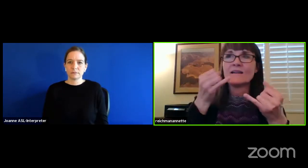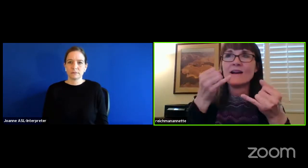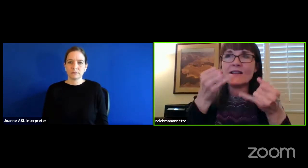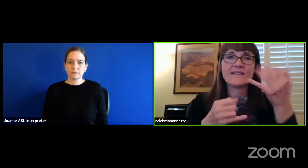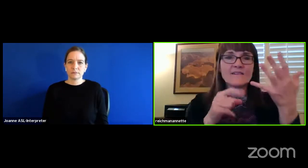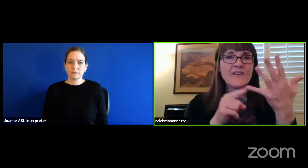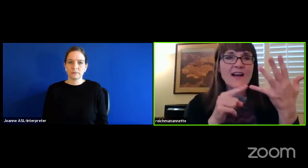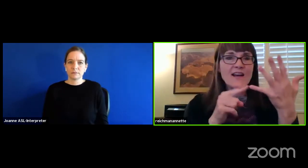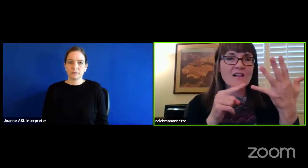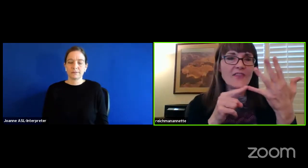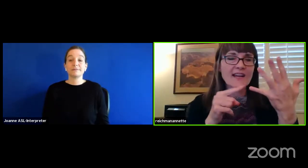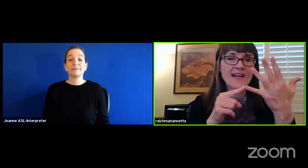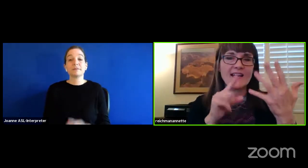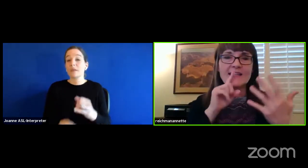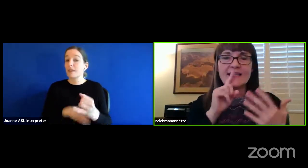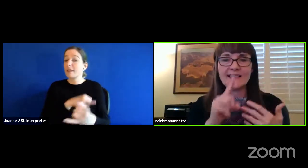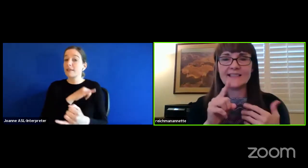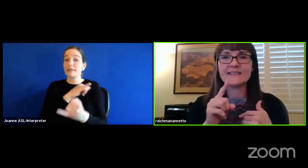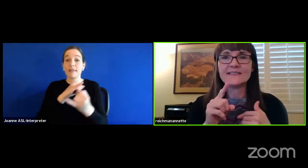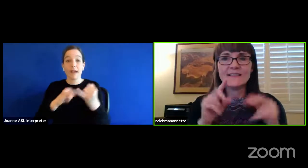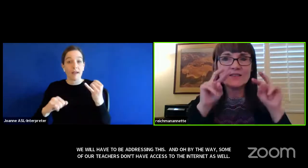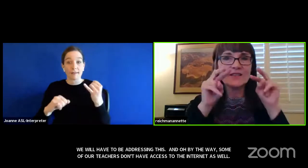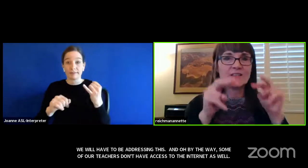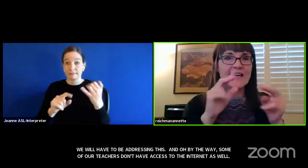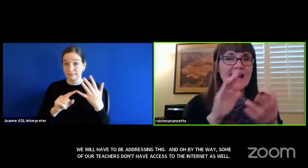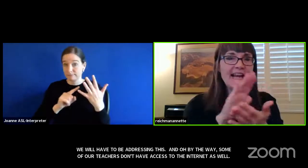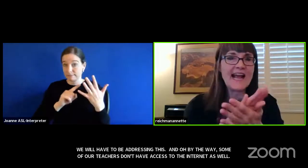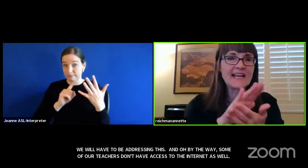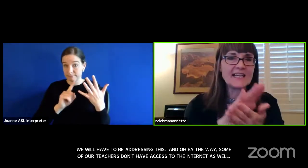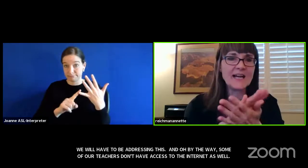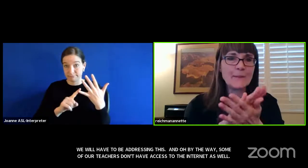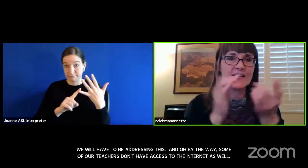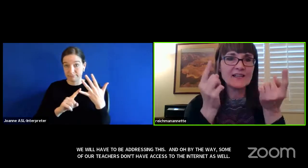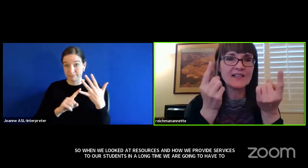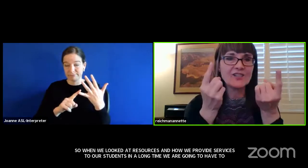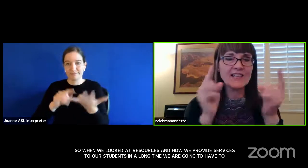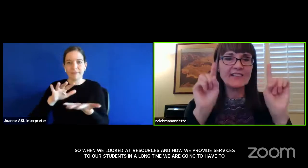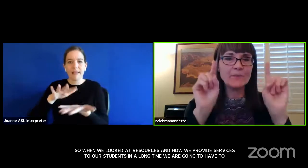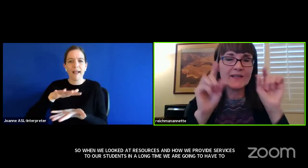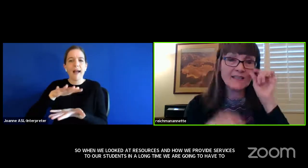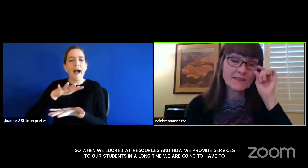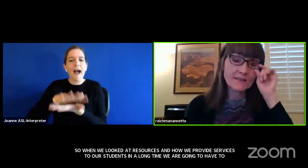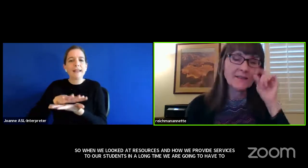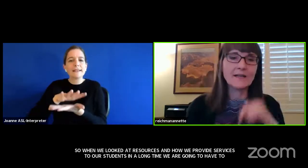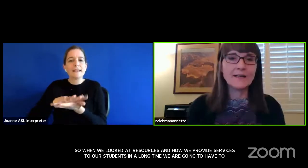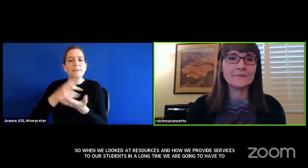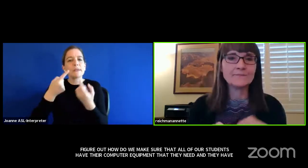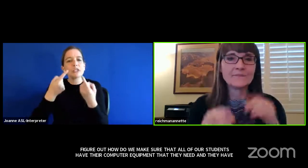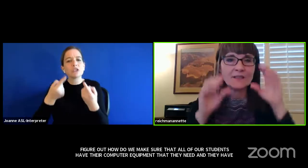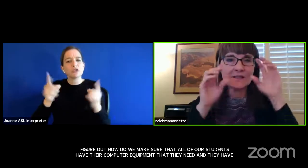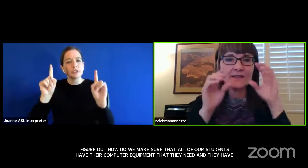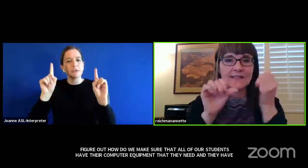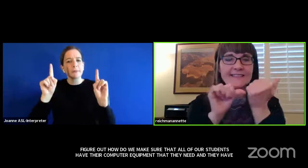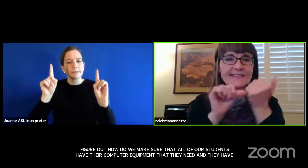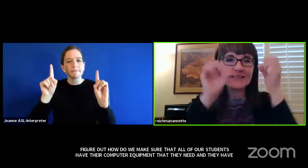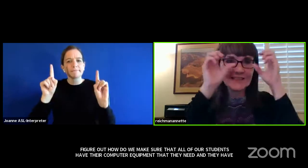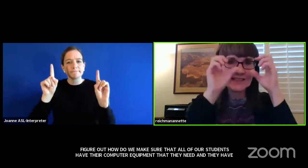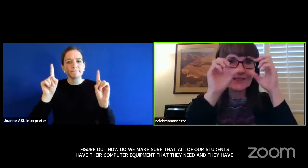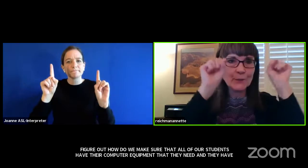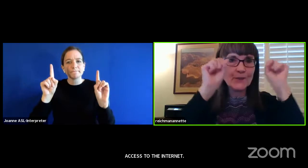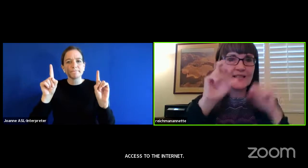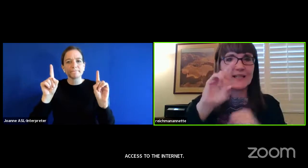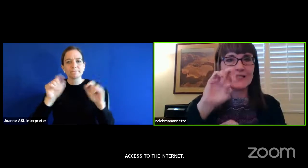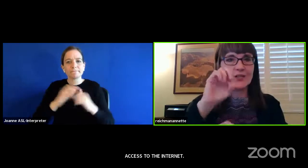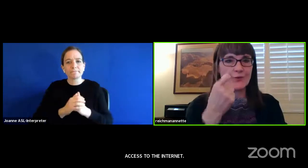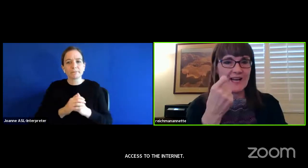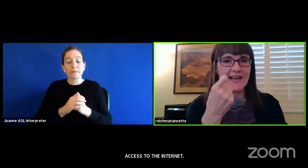And then the final thing is to look at academic achievement. Assistant